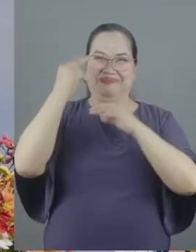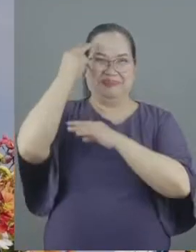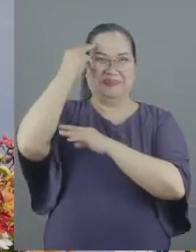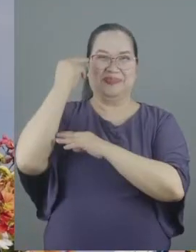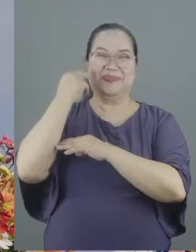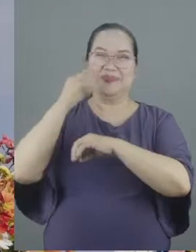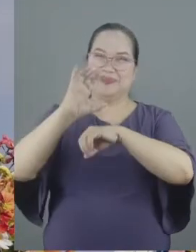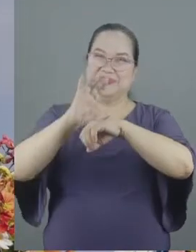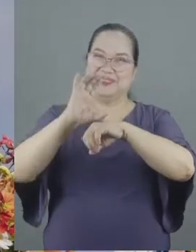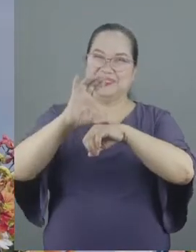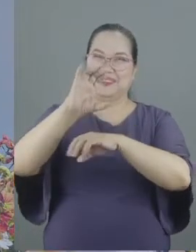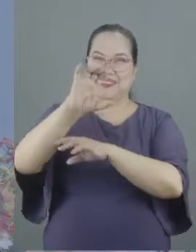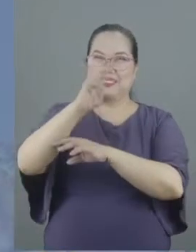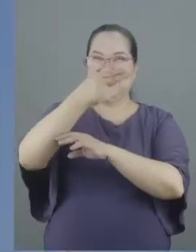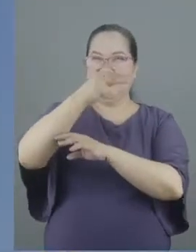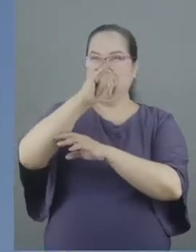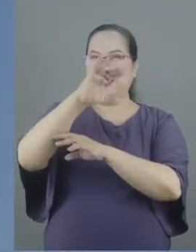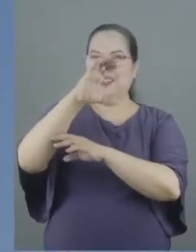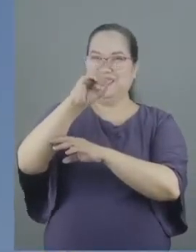Mr. Chico Barreto.